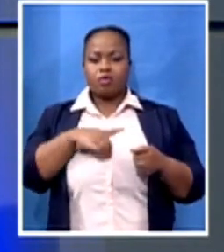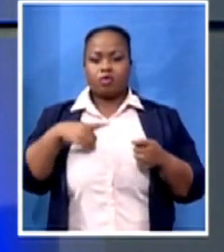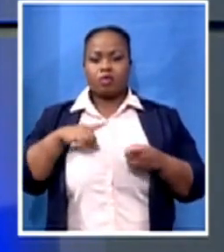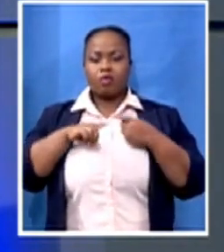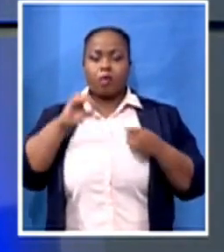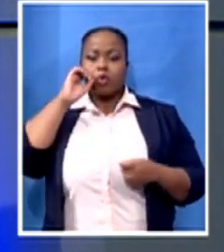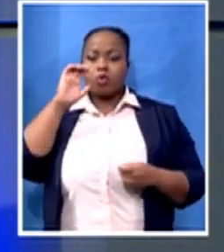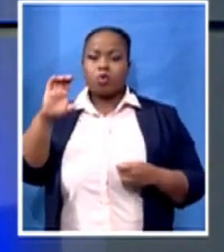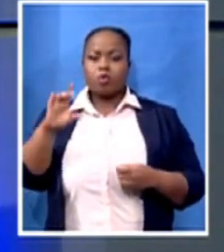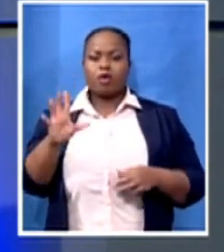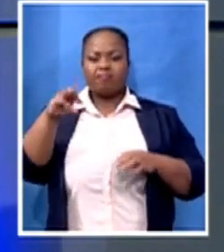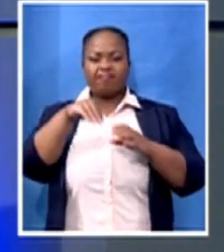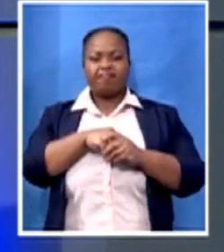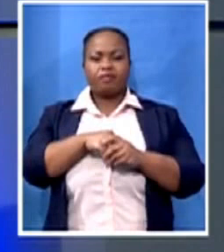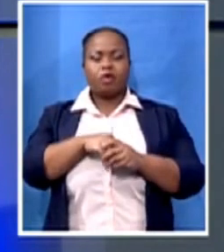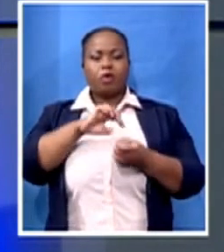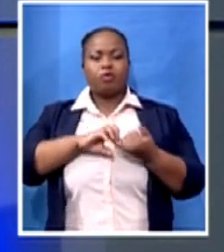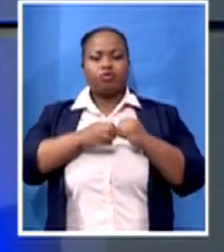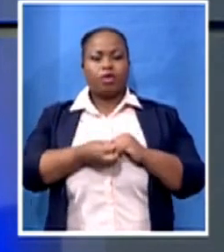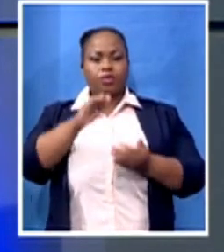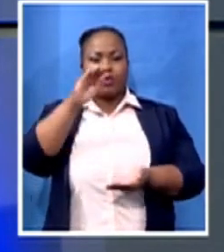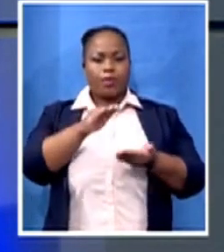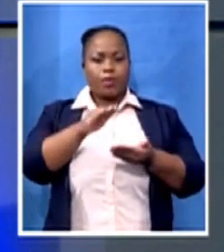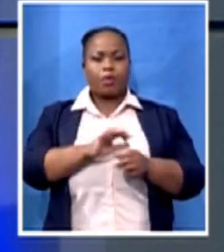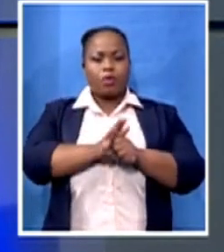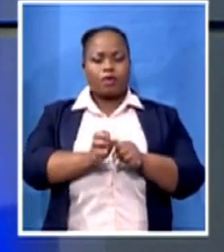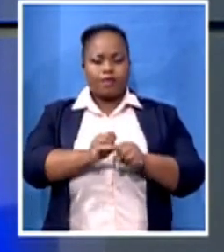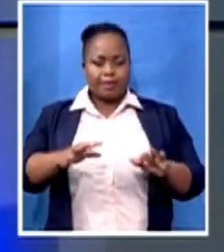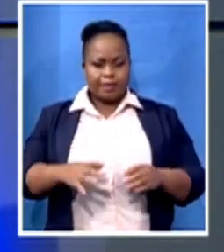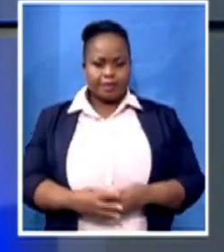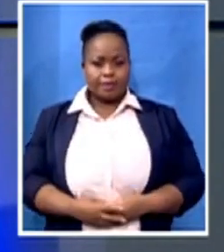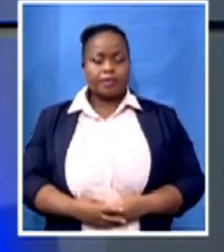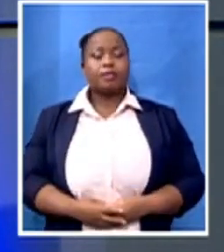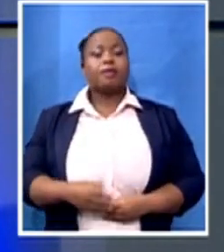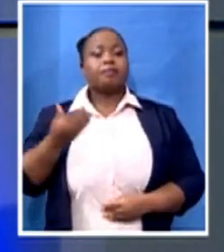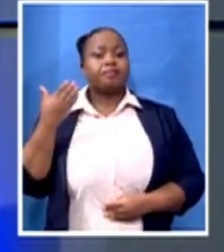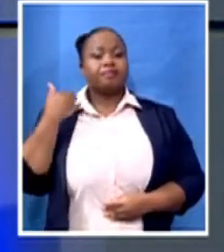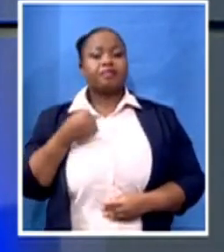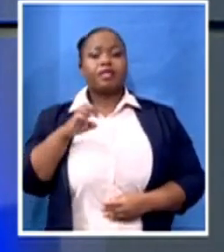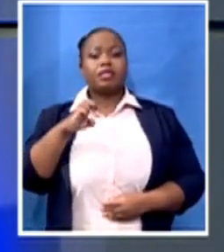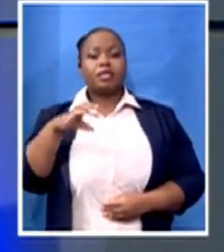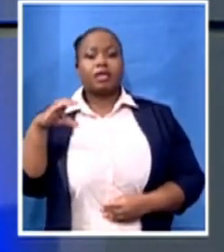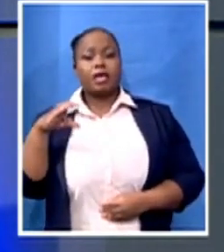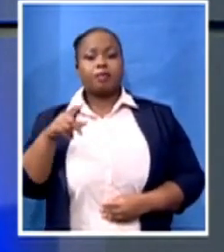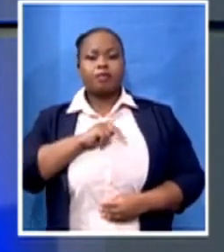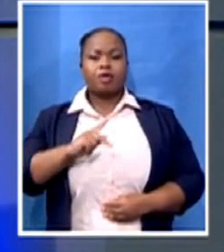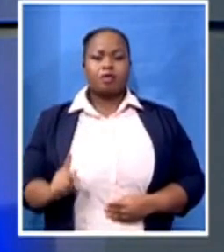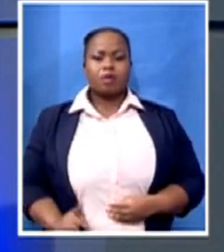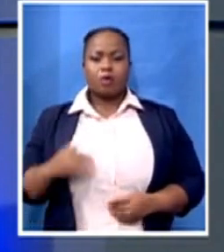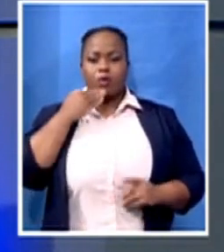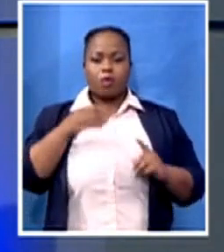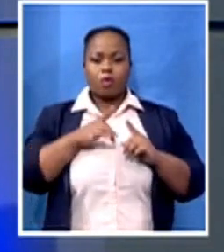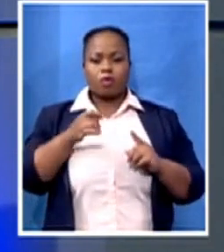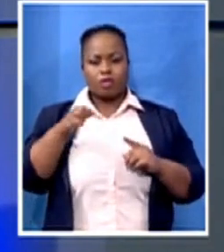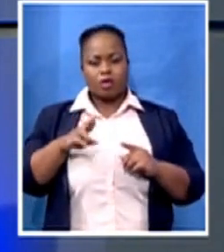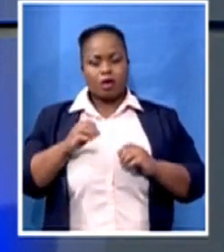mitigation efforts against COVID-19. Earlier, the Eastern Cape Premier, Oscar Maboyane, shared these words as he welcomed